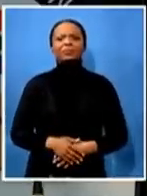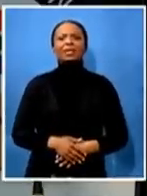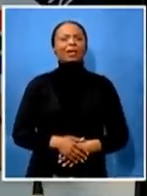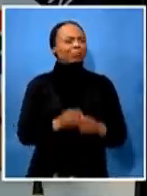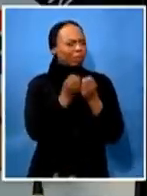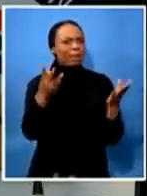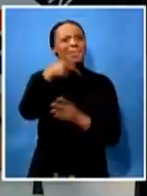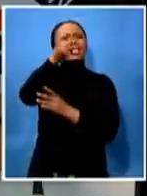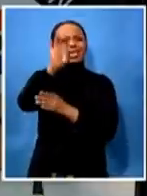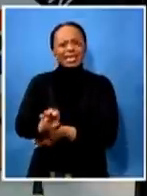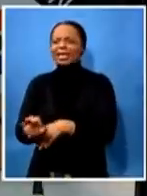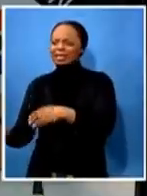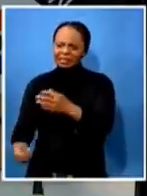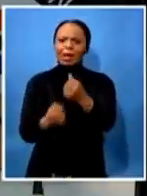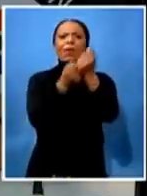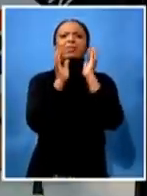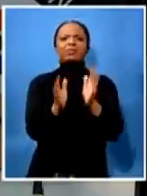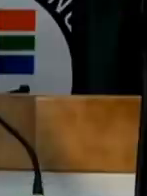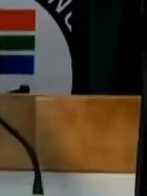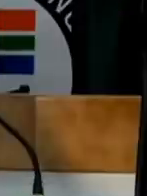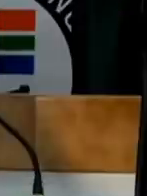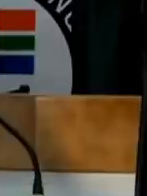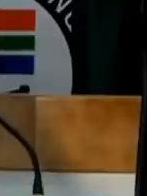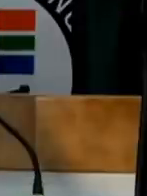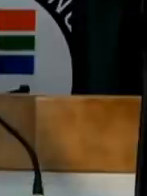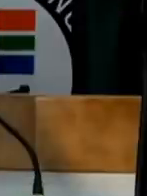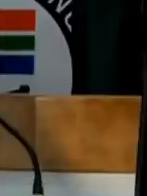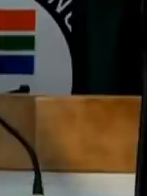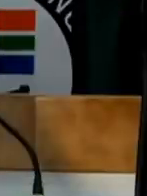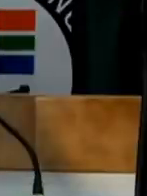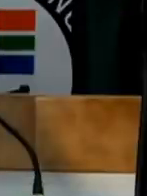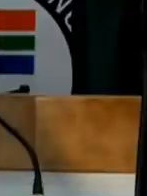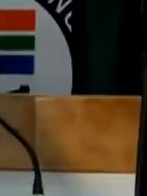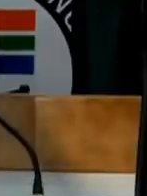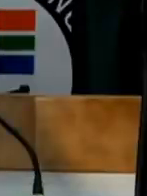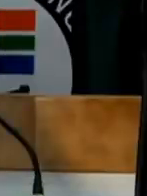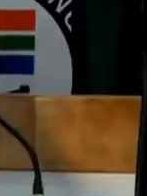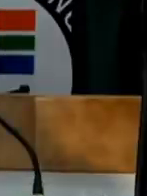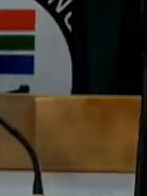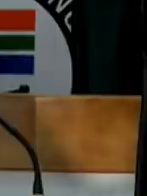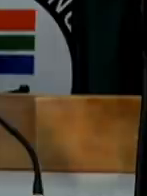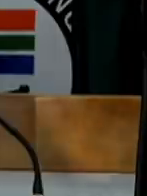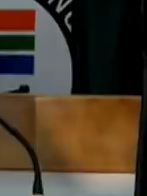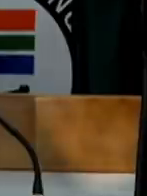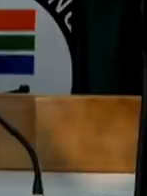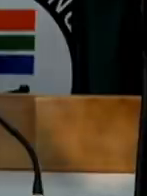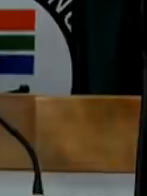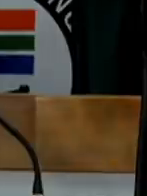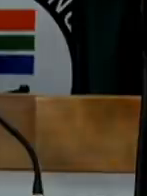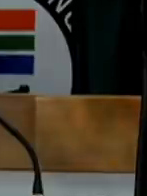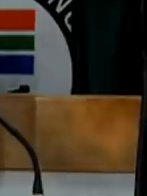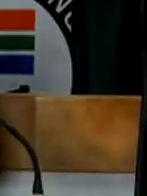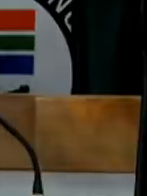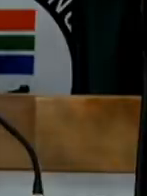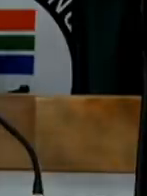representatives one of the activists of kahiso a child of kahiso a child of manseville that we should work together